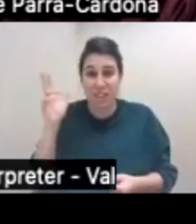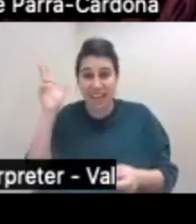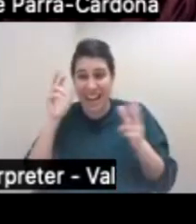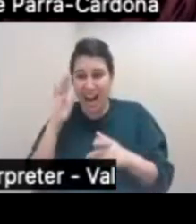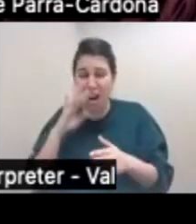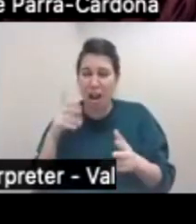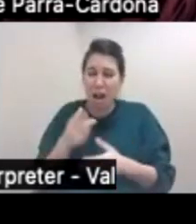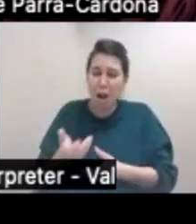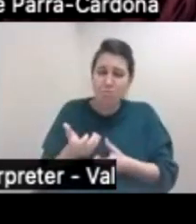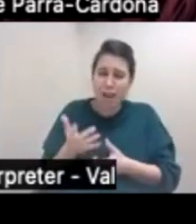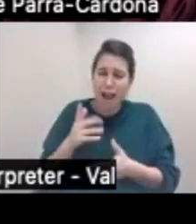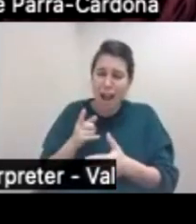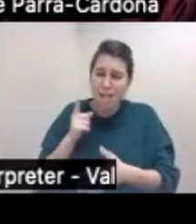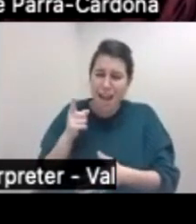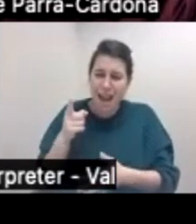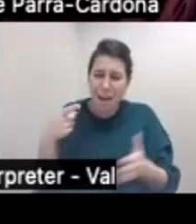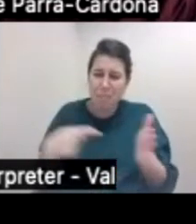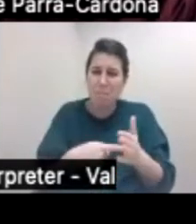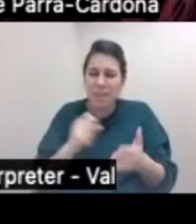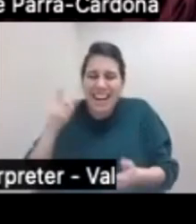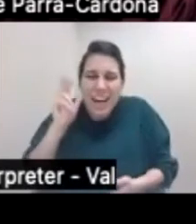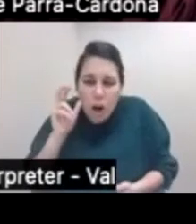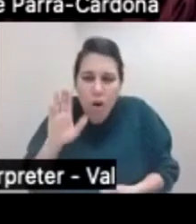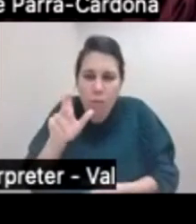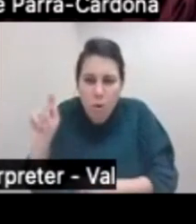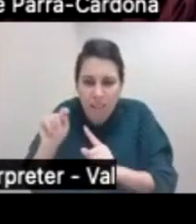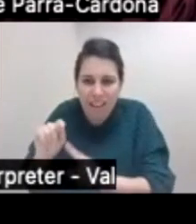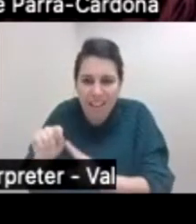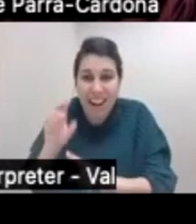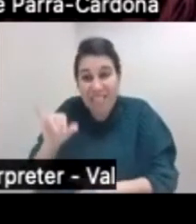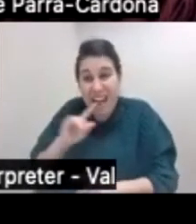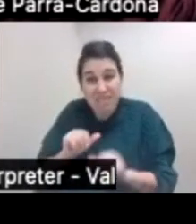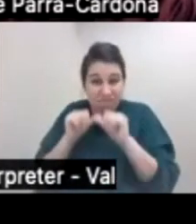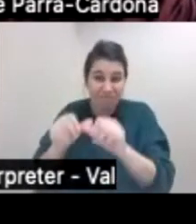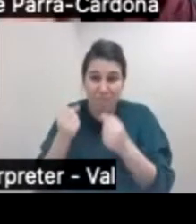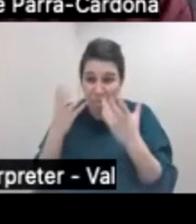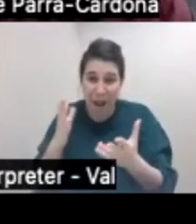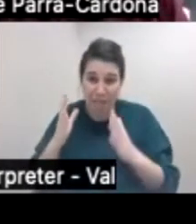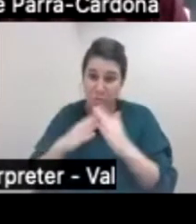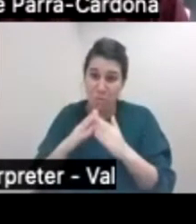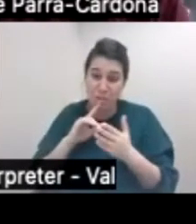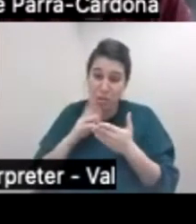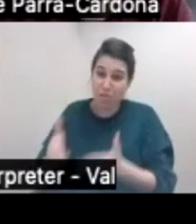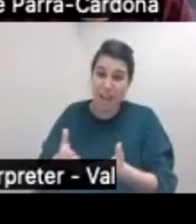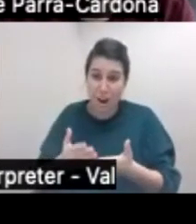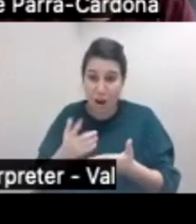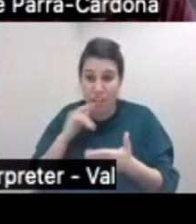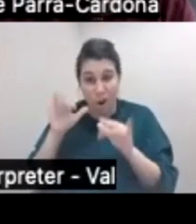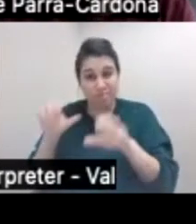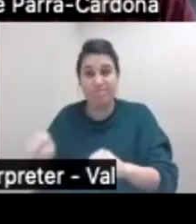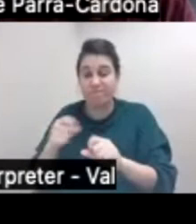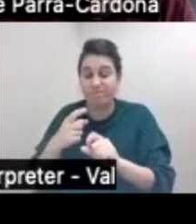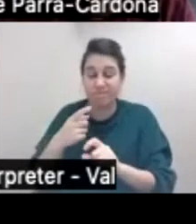That's the reality that the country lived for many years and continues to live in many of the communities that are dominated by the cartels.